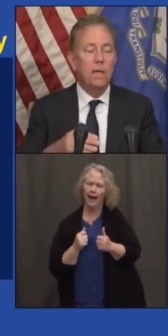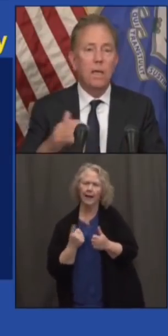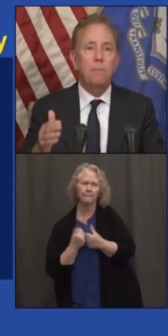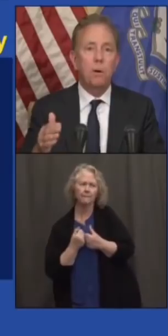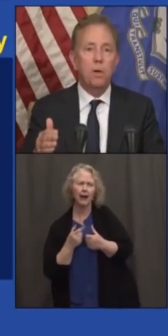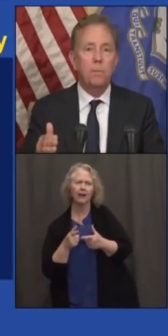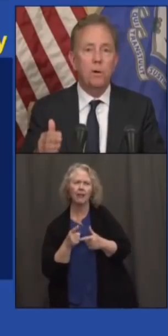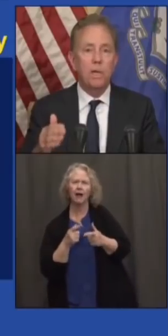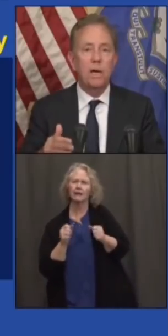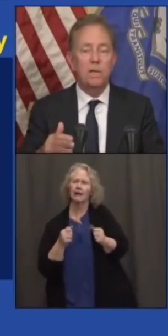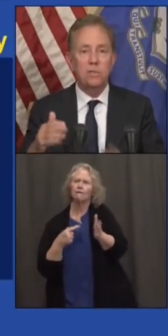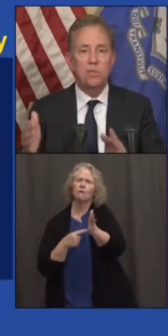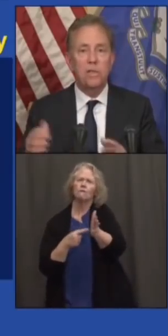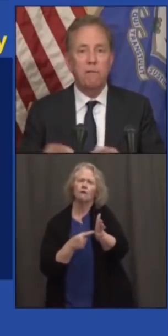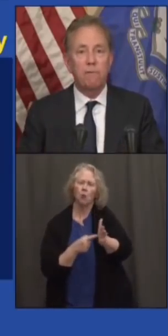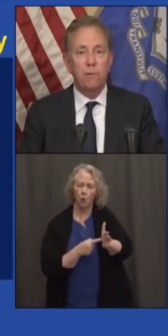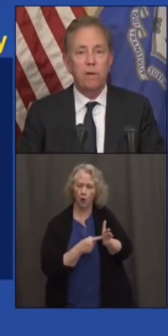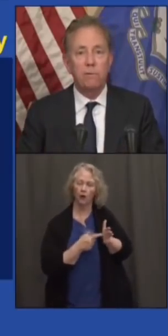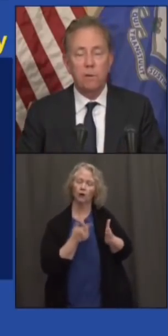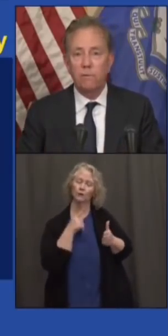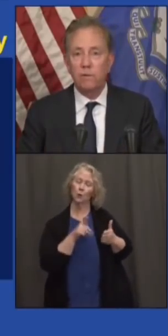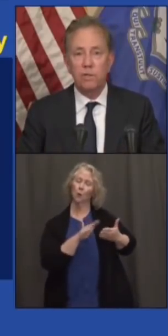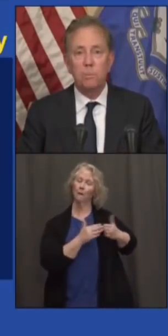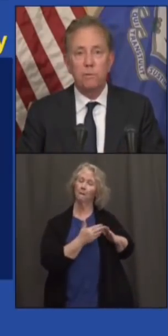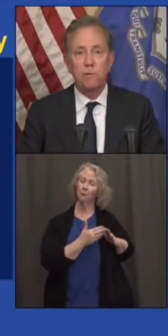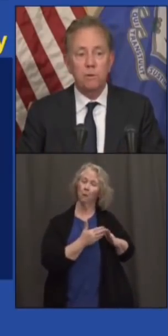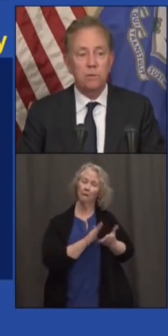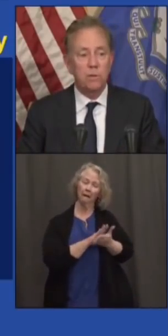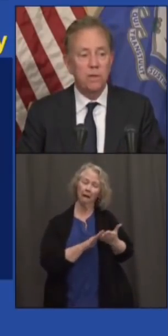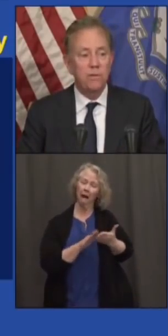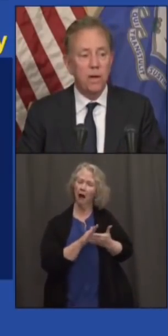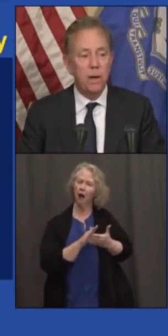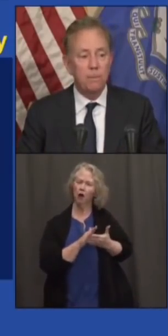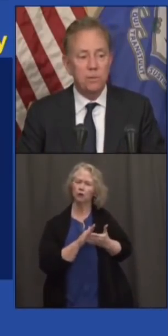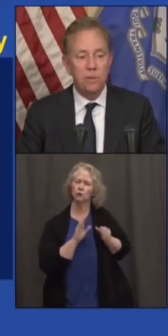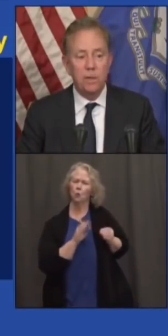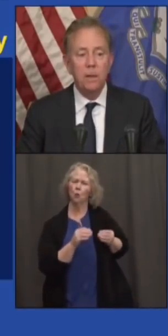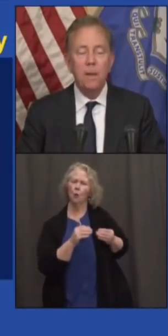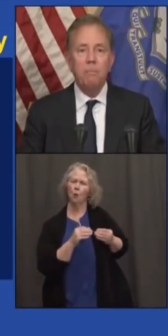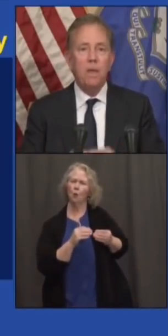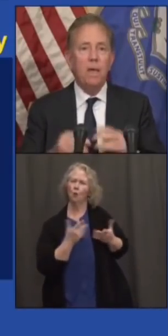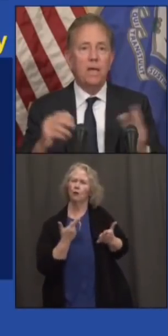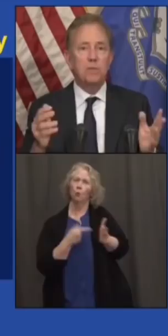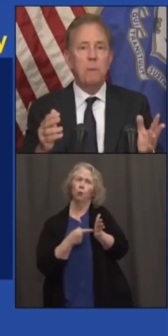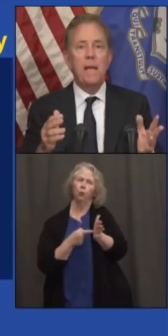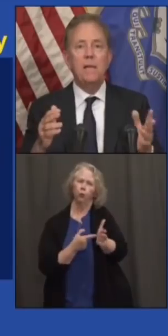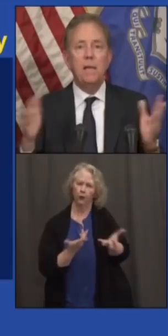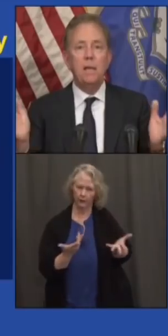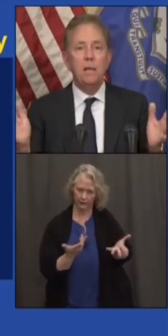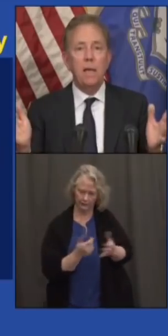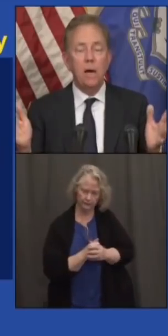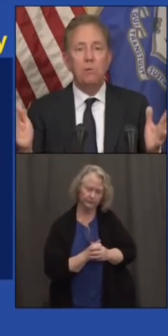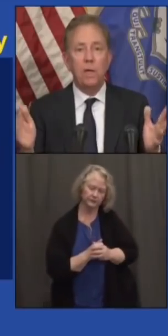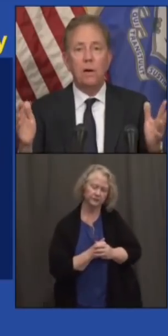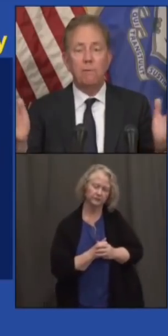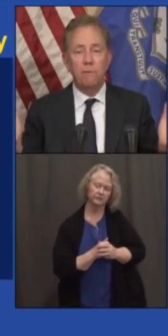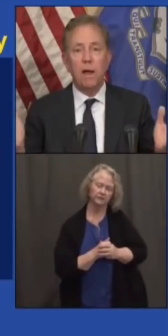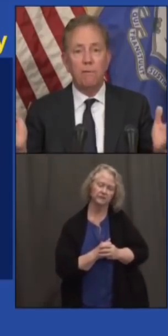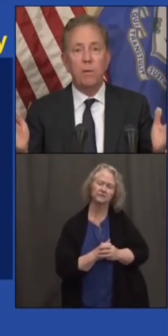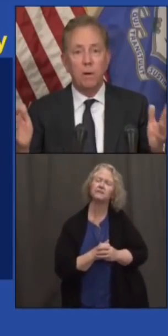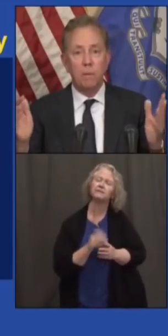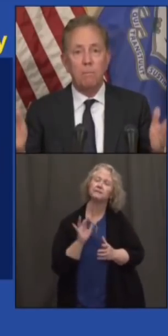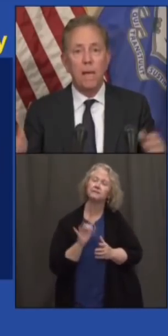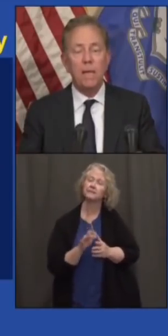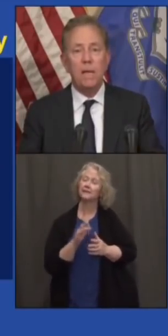and keep our community colleges debt-free for the foreseeable future. Give you an opportunity. Expanding health care